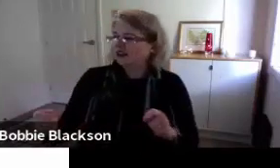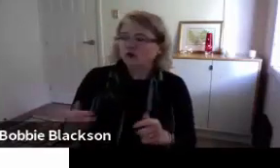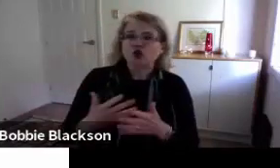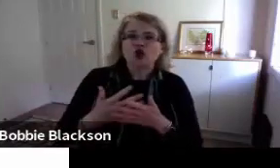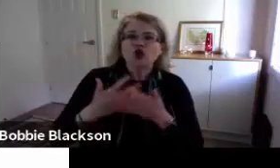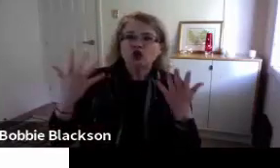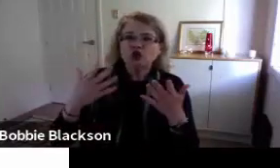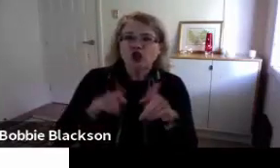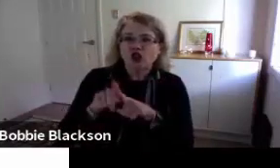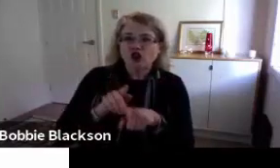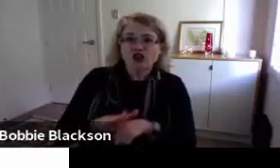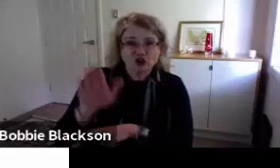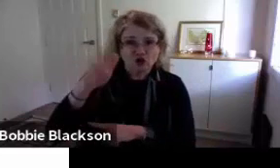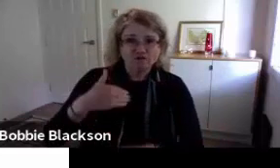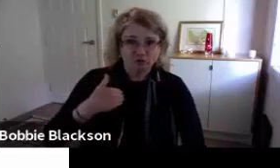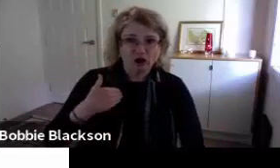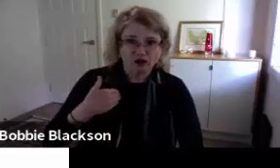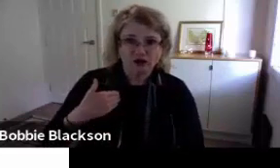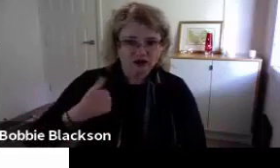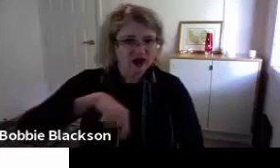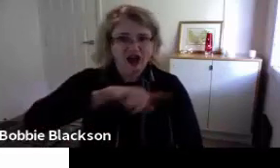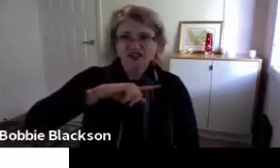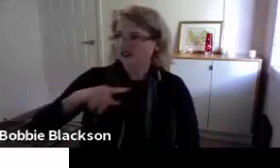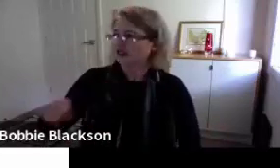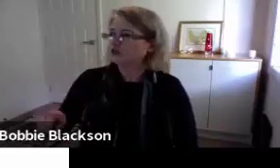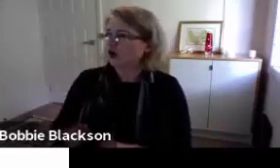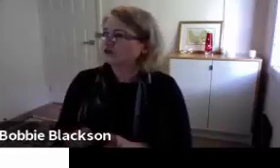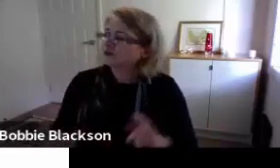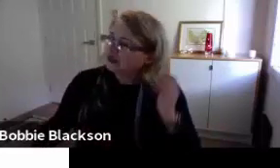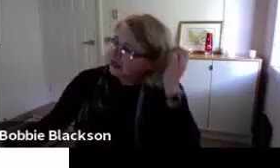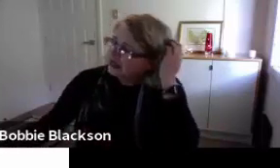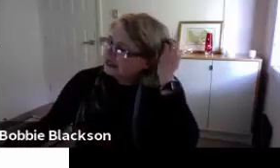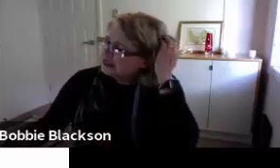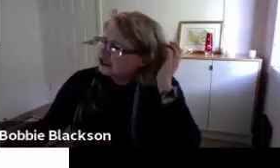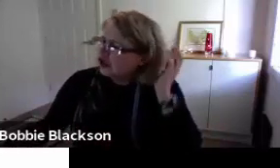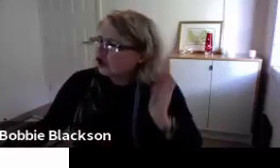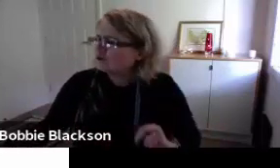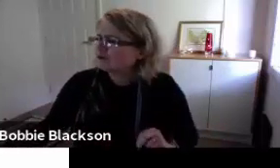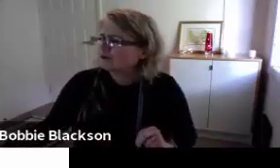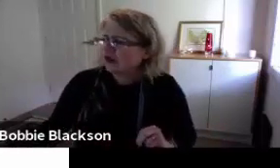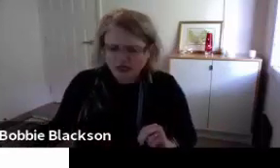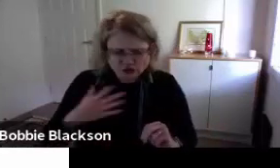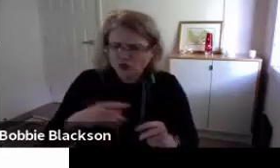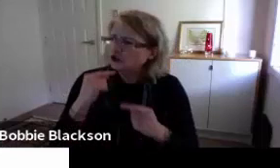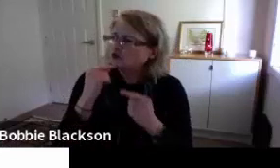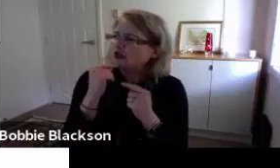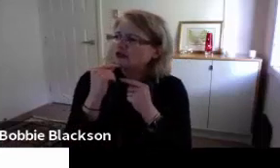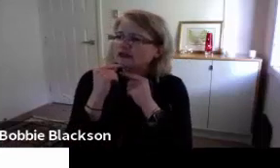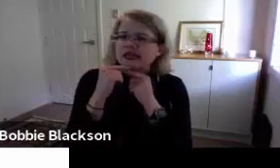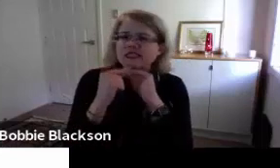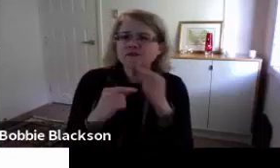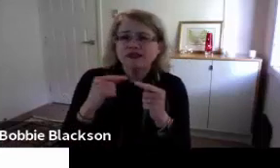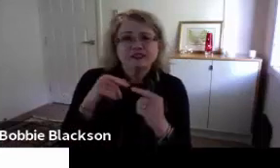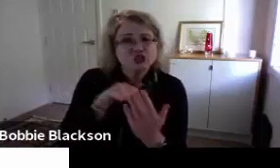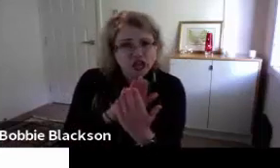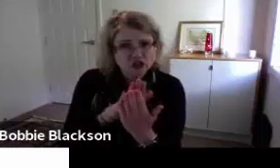And we've had to make some very big transitions and changes. And it's been a big, steep learning